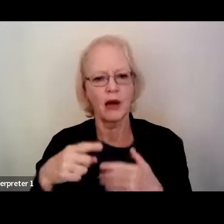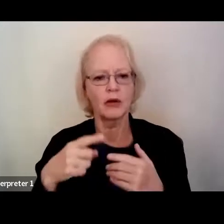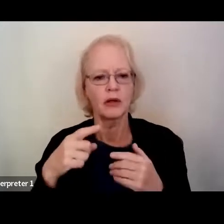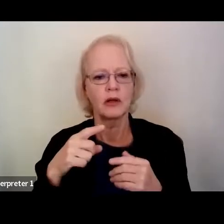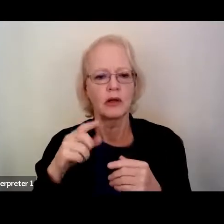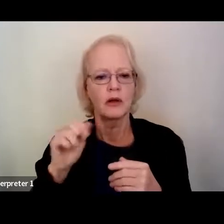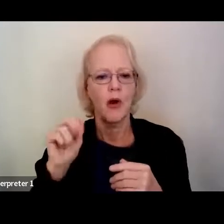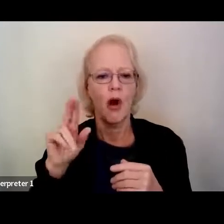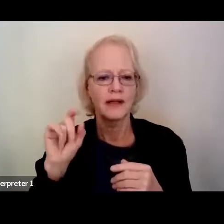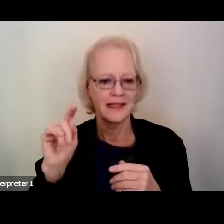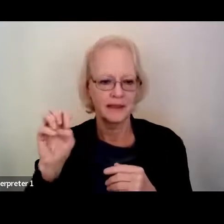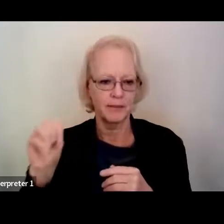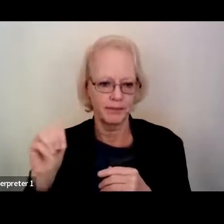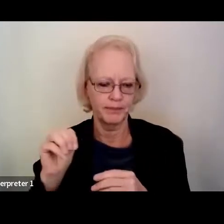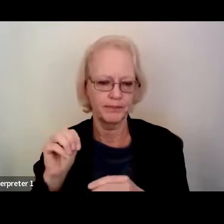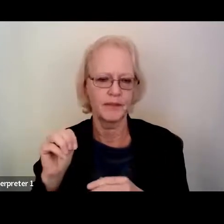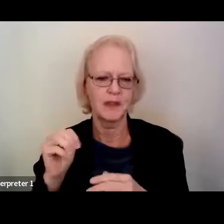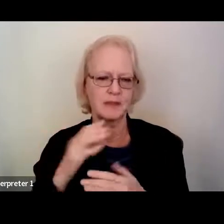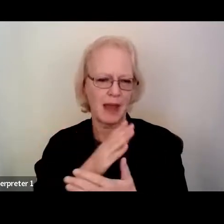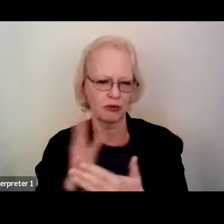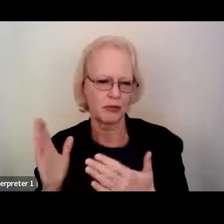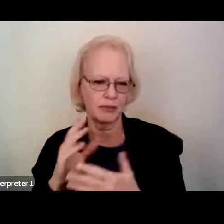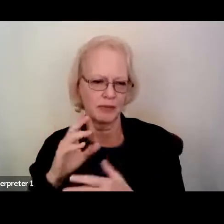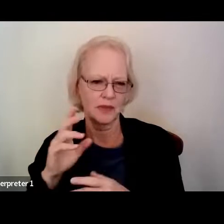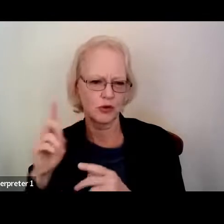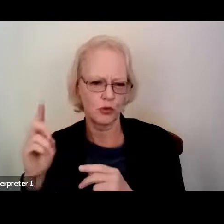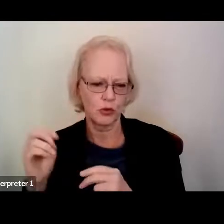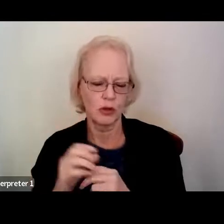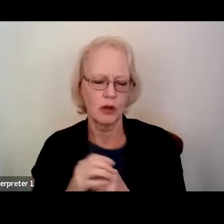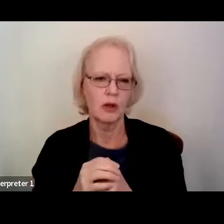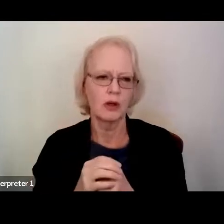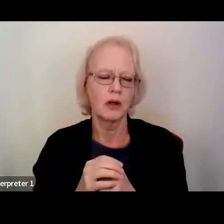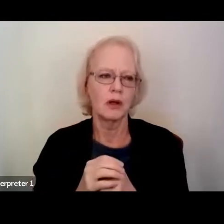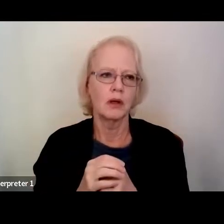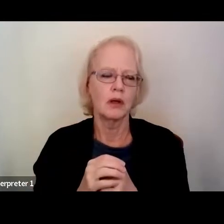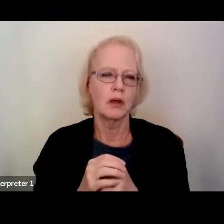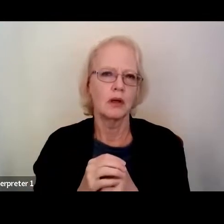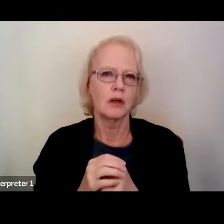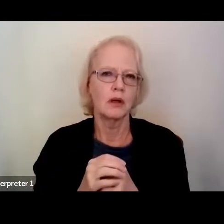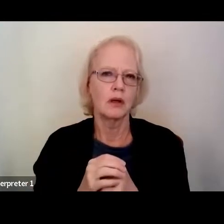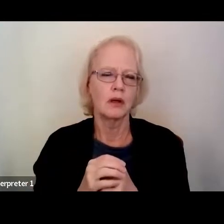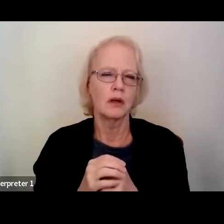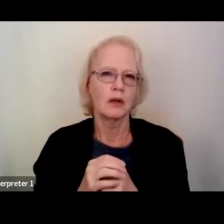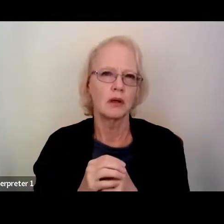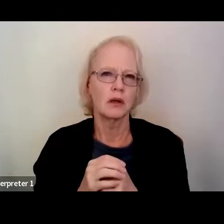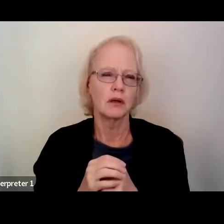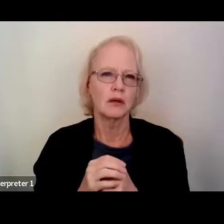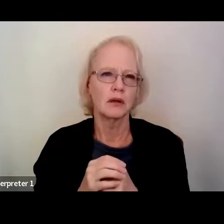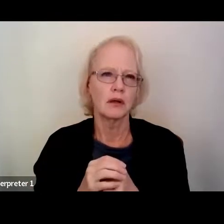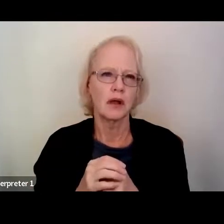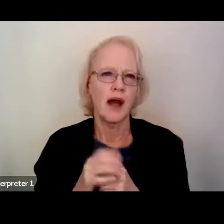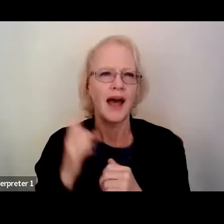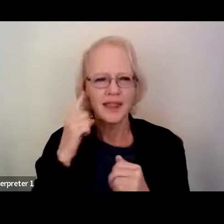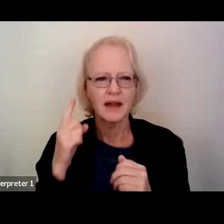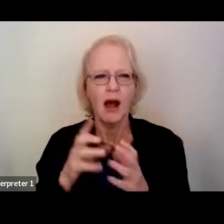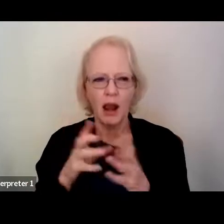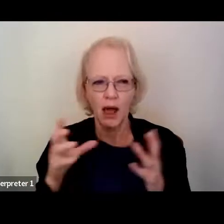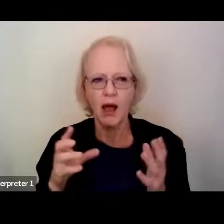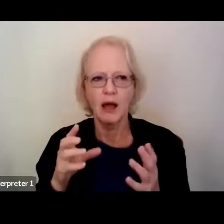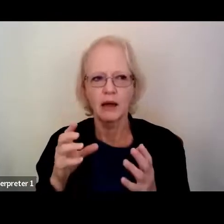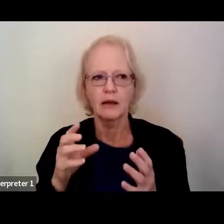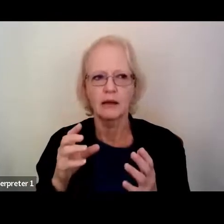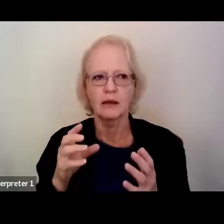disorder individuals is, I think a lot of it was also just kind of misconception of